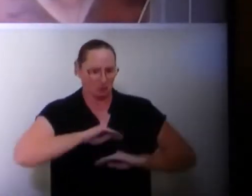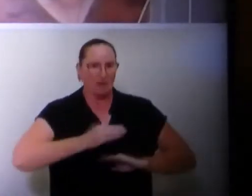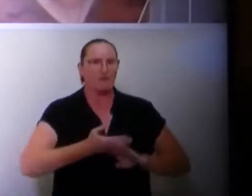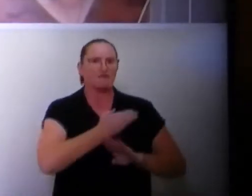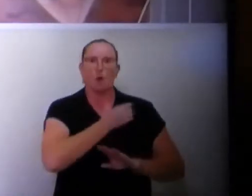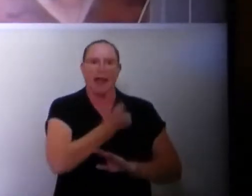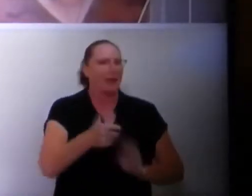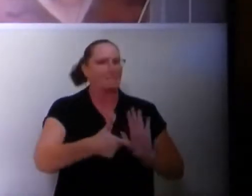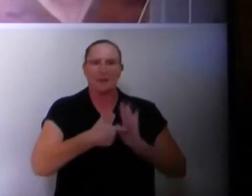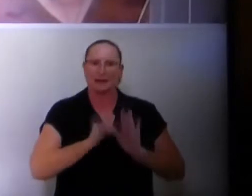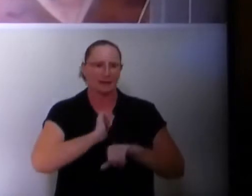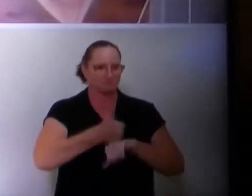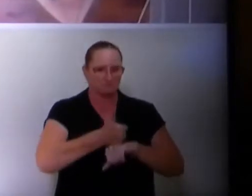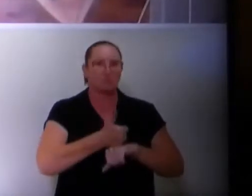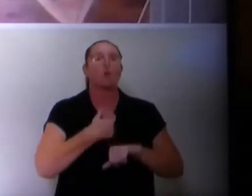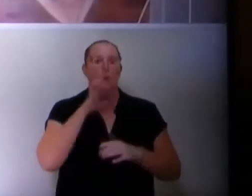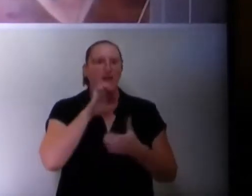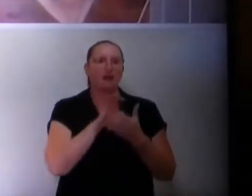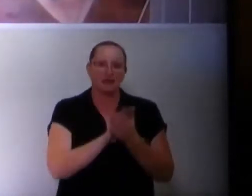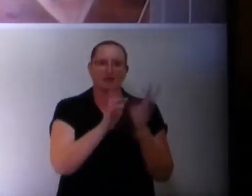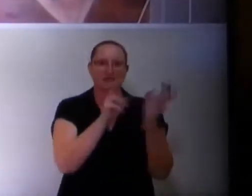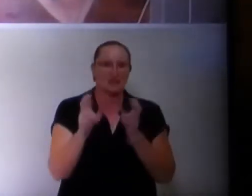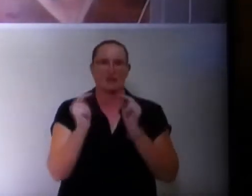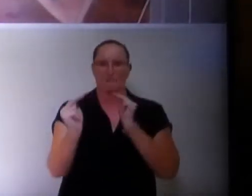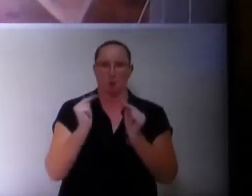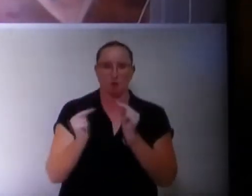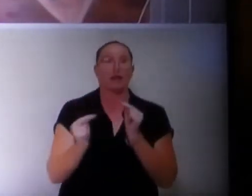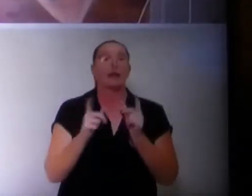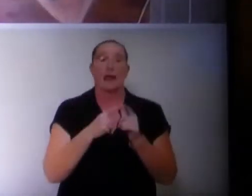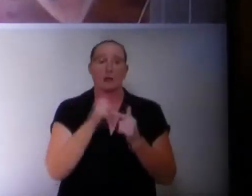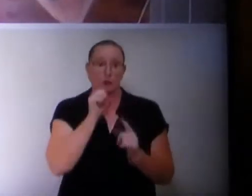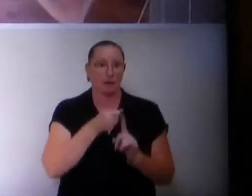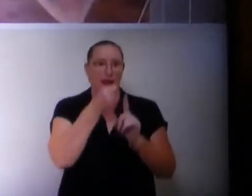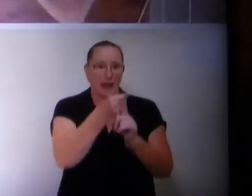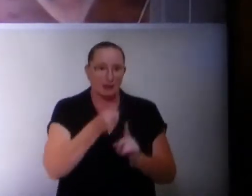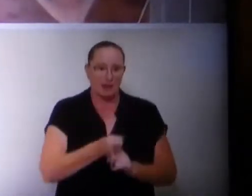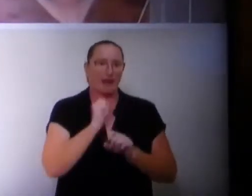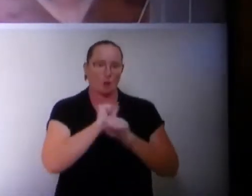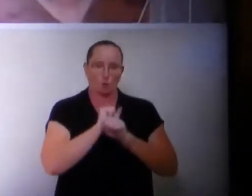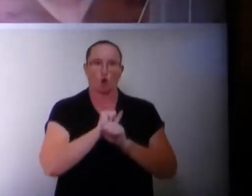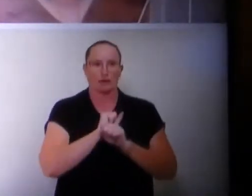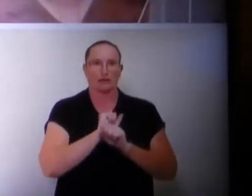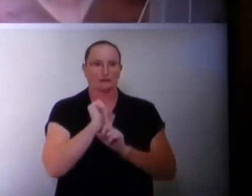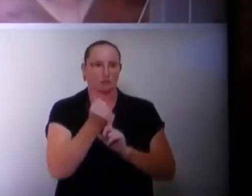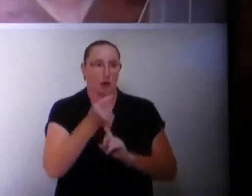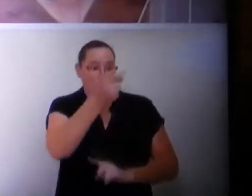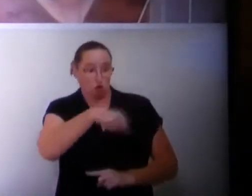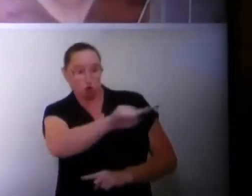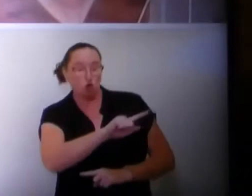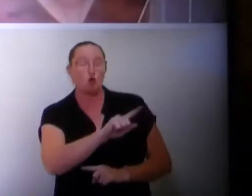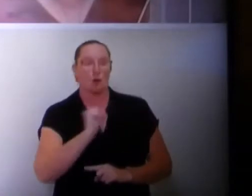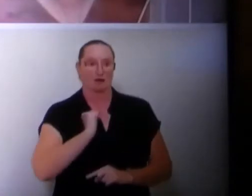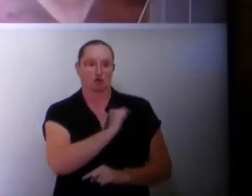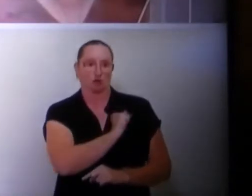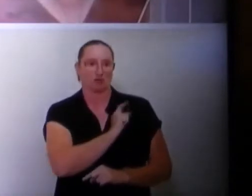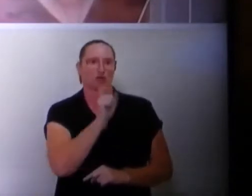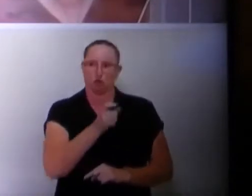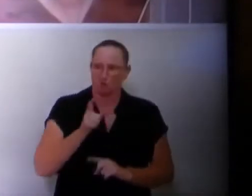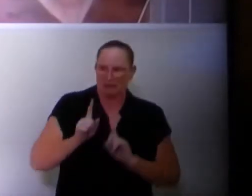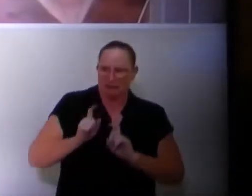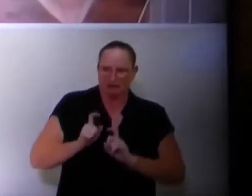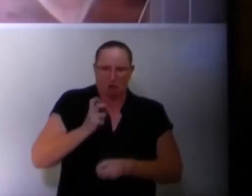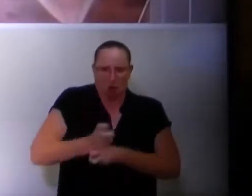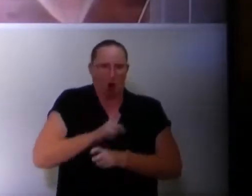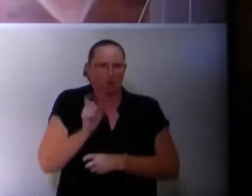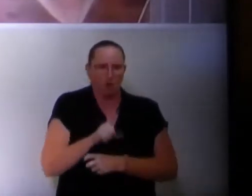or mandate is implemented. We believe this is a subject of bargaining, and it would impact workload and working conditions. It shouldn't be. It is not a subject for bargaining.